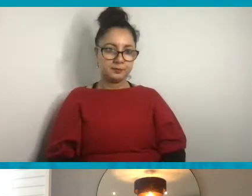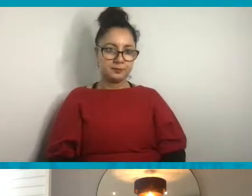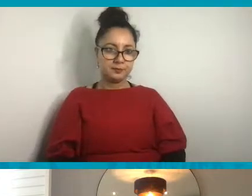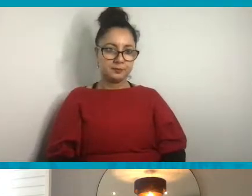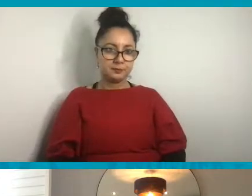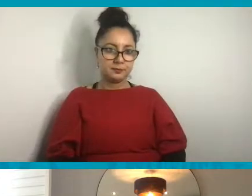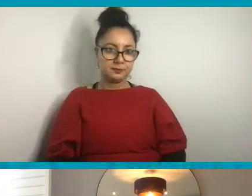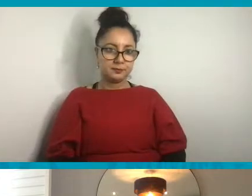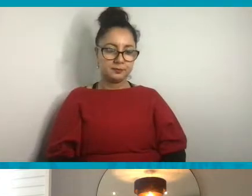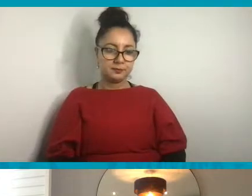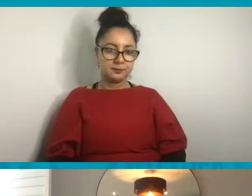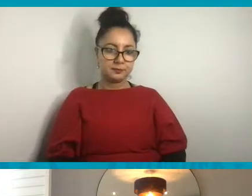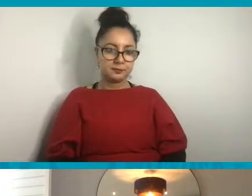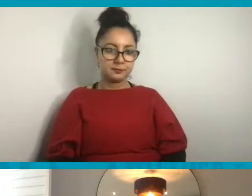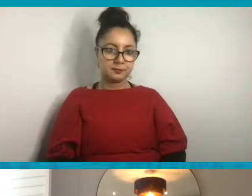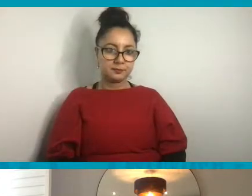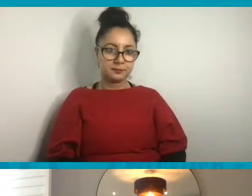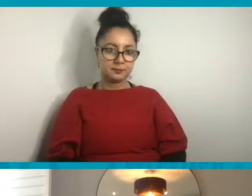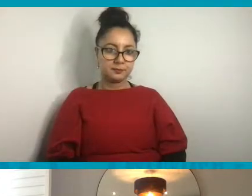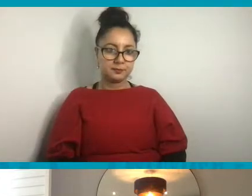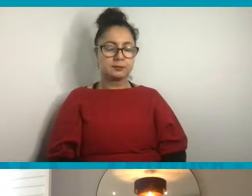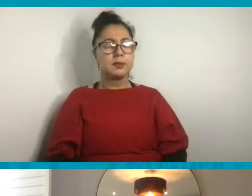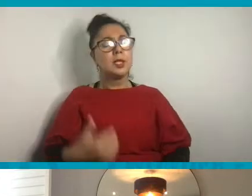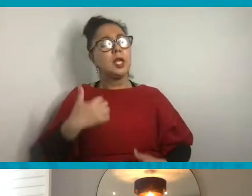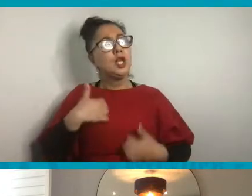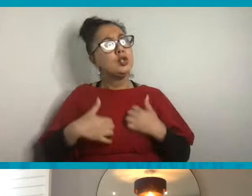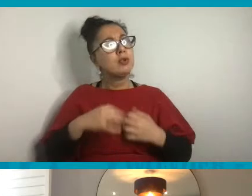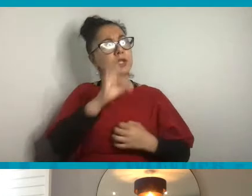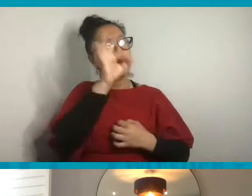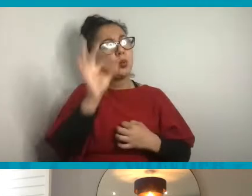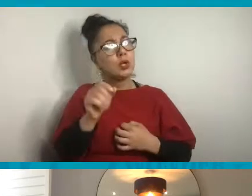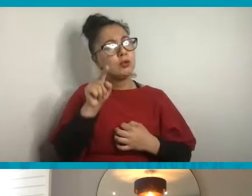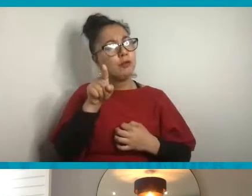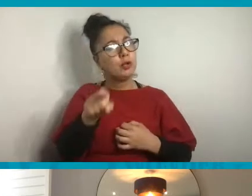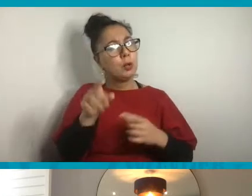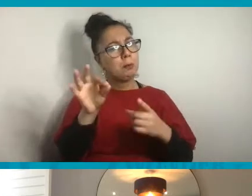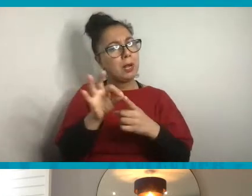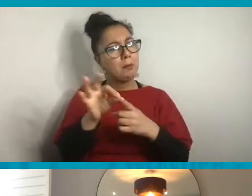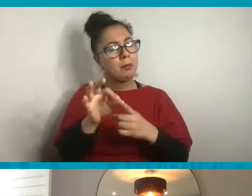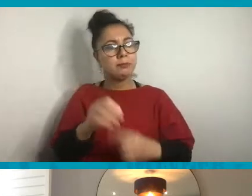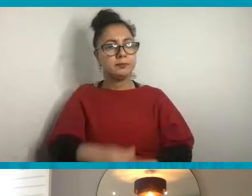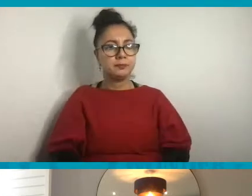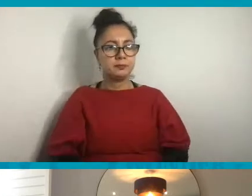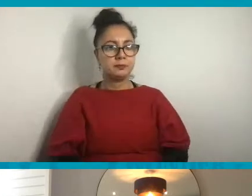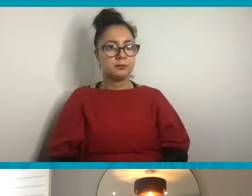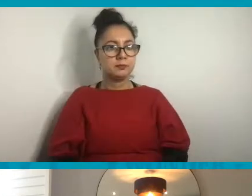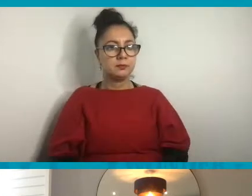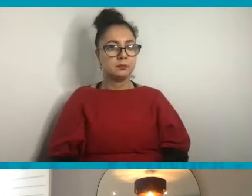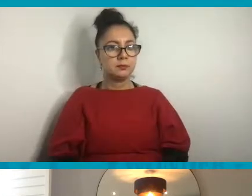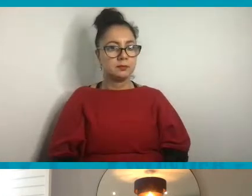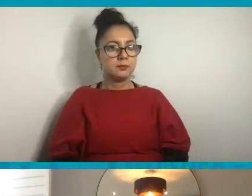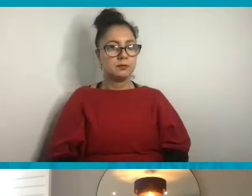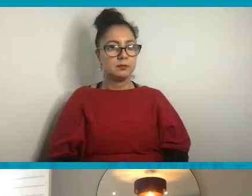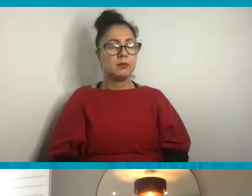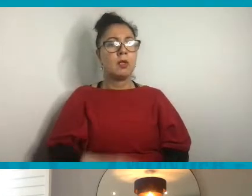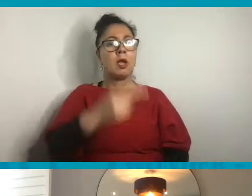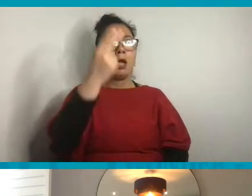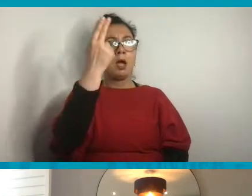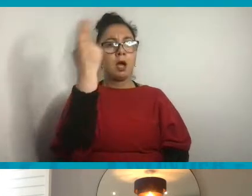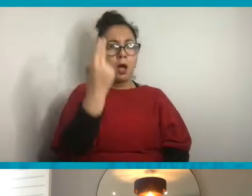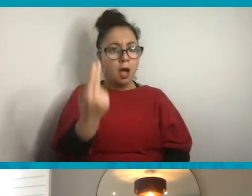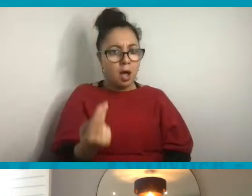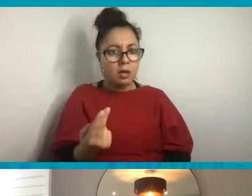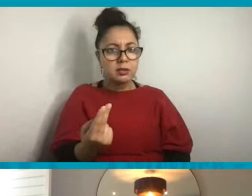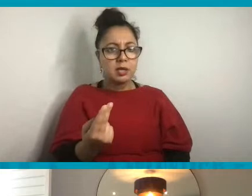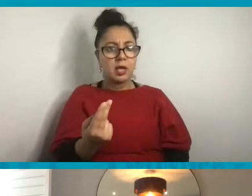So I've got a really interesting question for you, Paloma. Why do you think artists and designers, as well